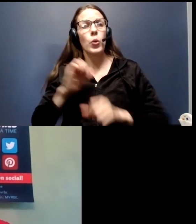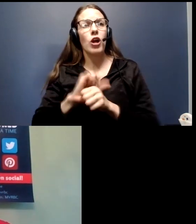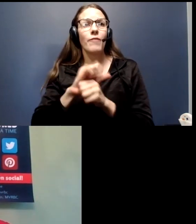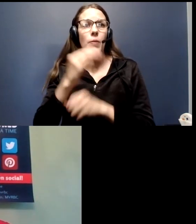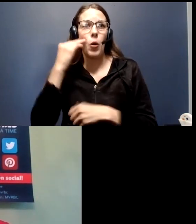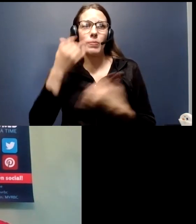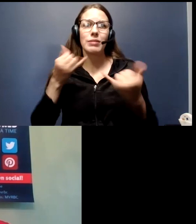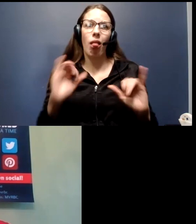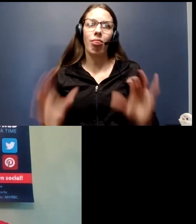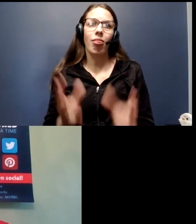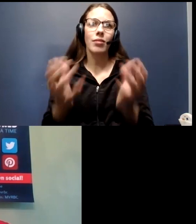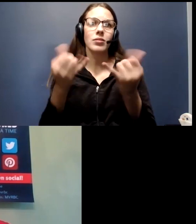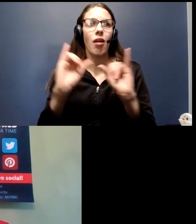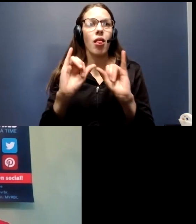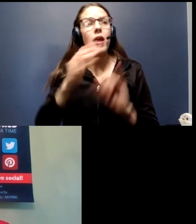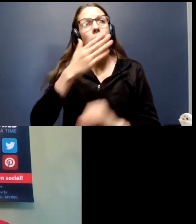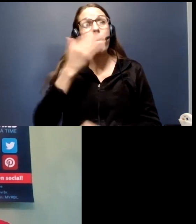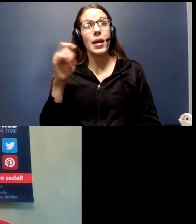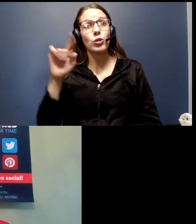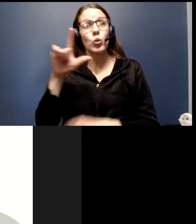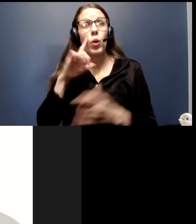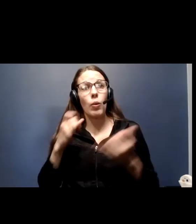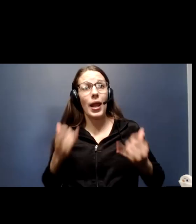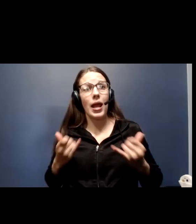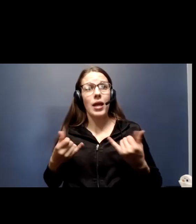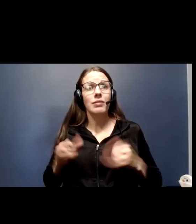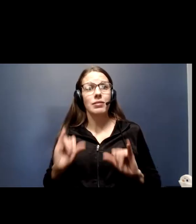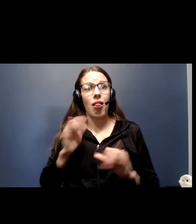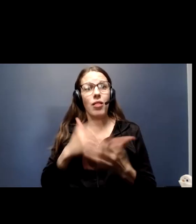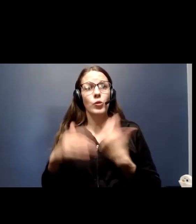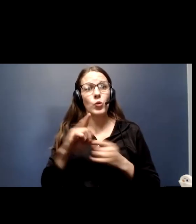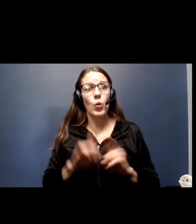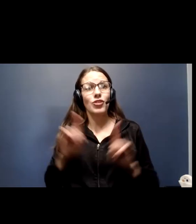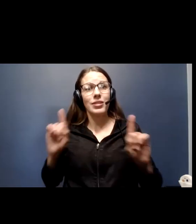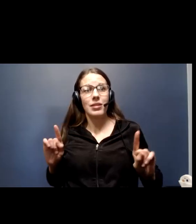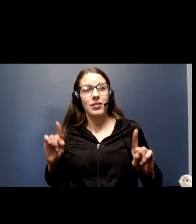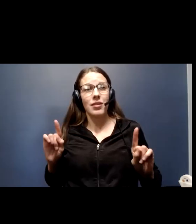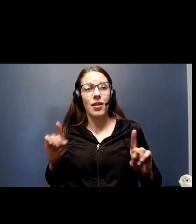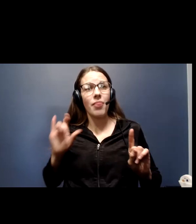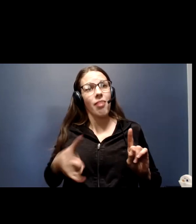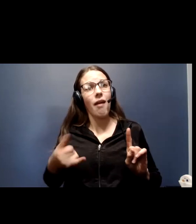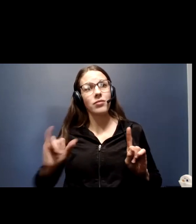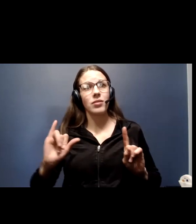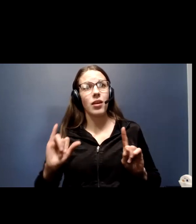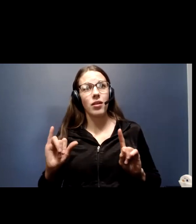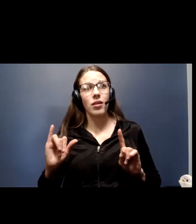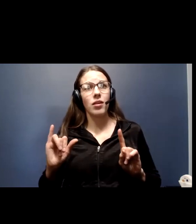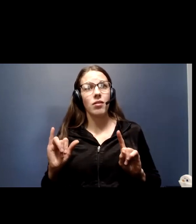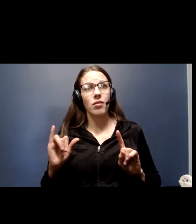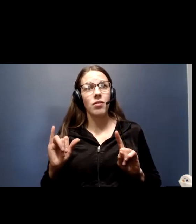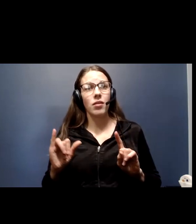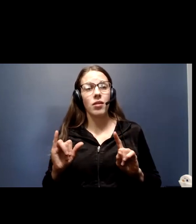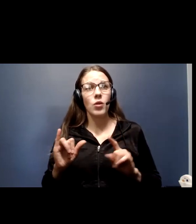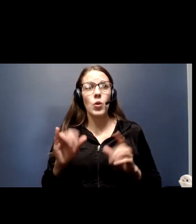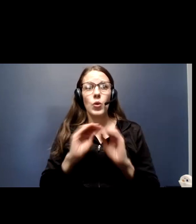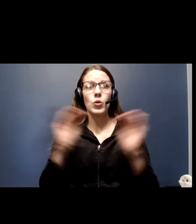encouraged. The best tool we have right now is still social distancing, and that's still in effect with no gathering